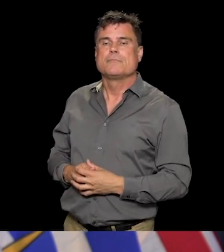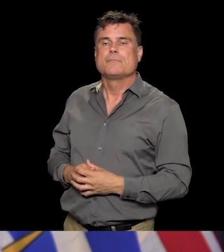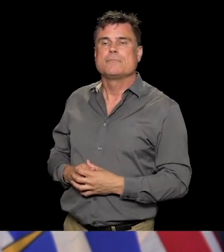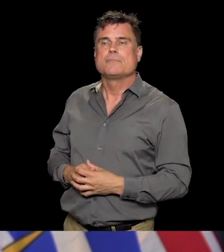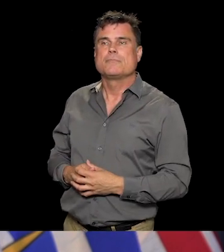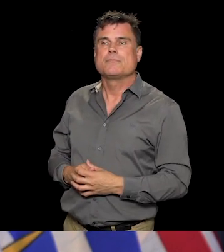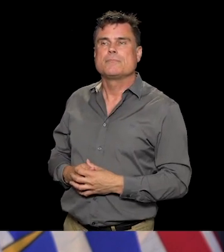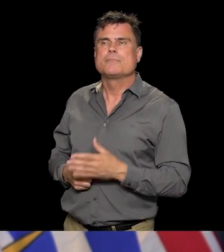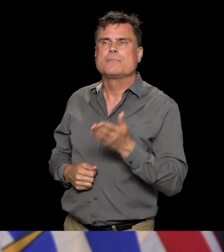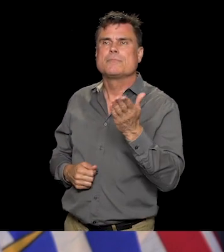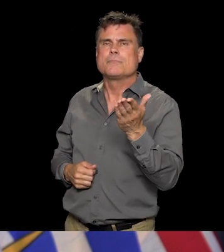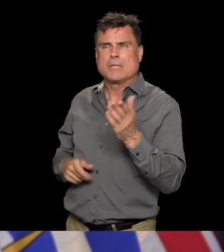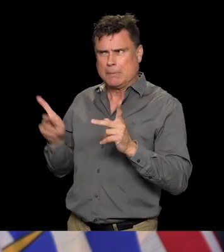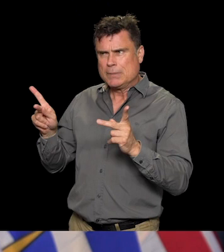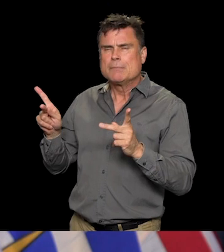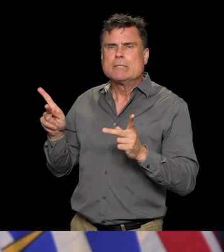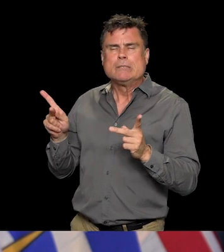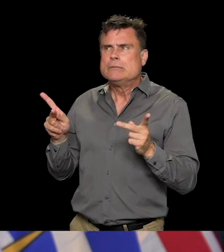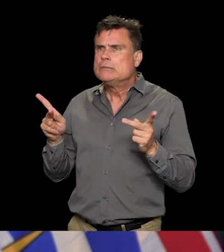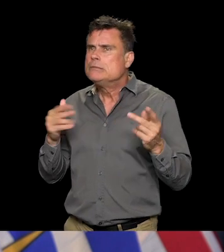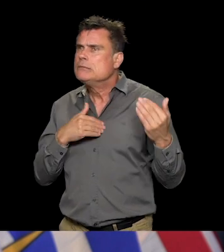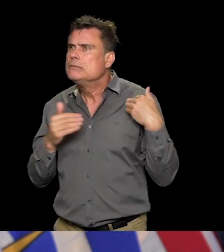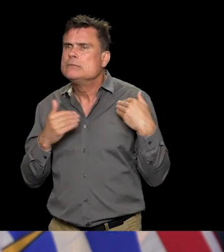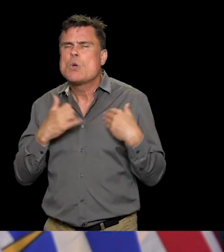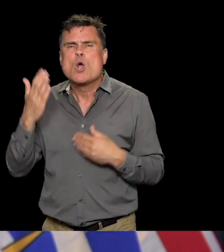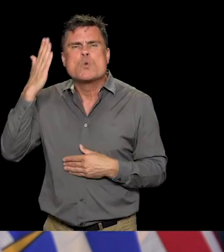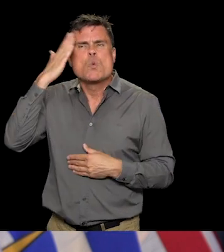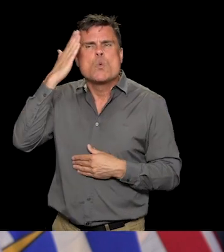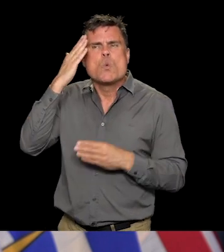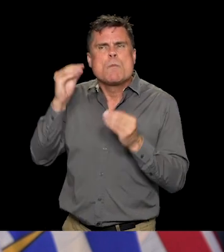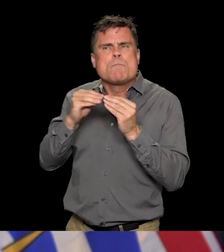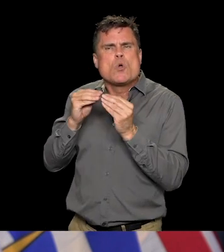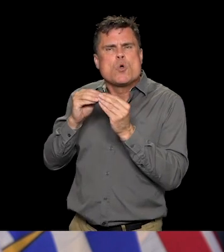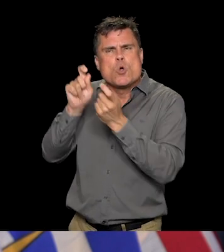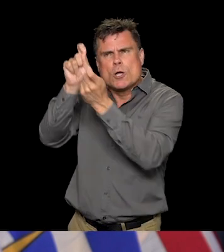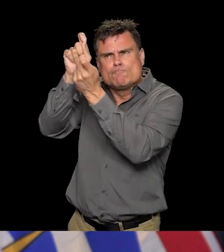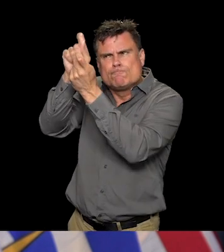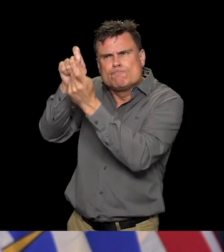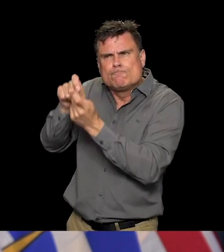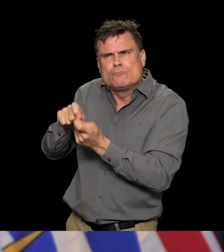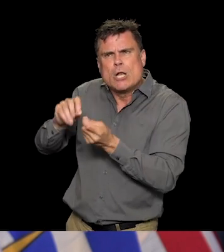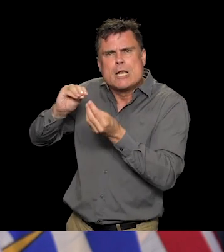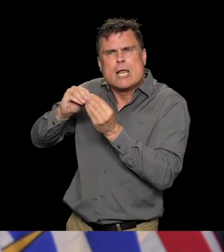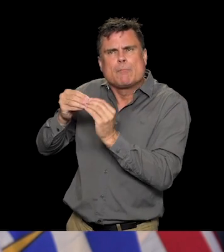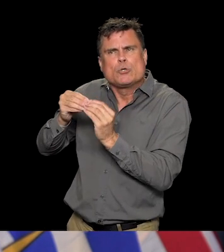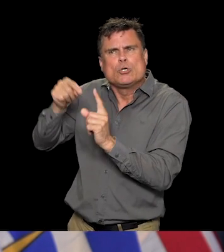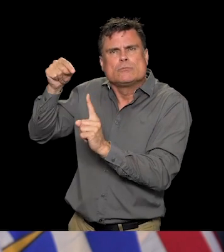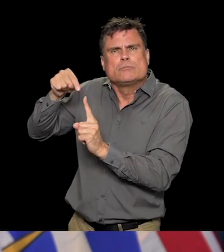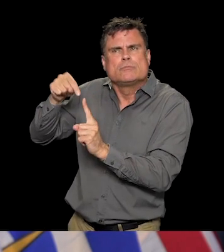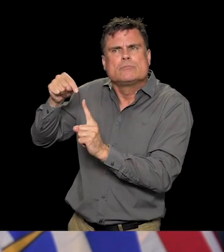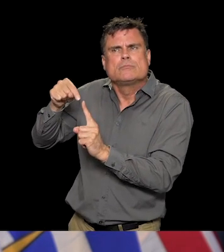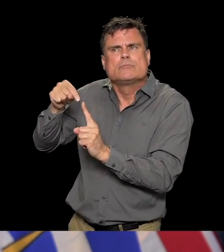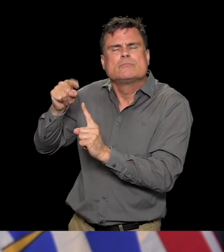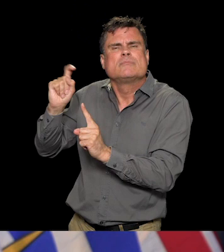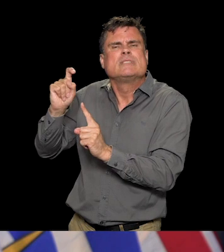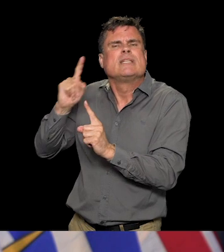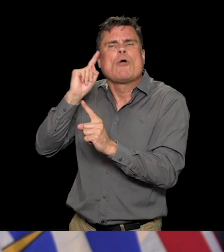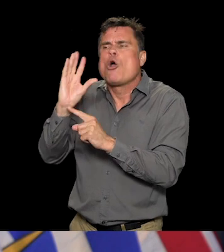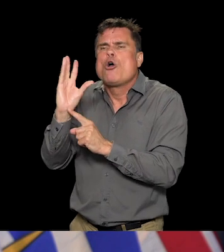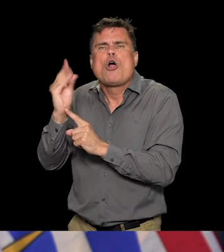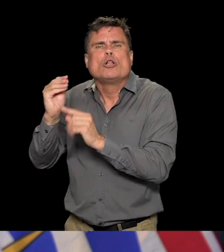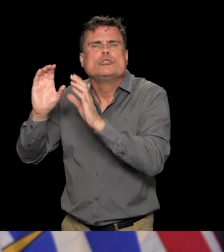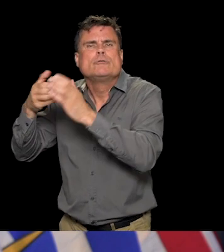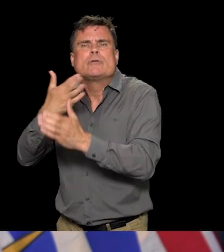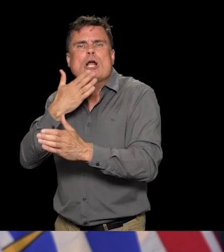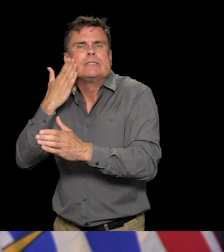communities and how they are impacted by COVID-19. I know you've talked about this before. I'm just wondering if you can just let us know where BC is